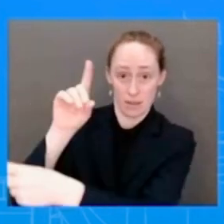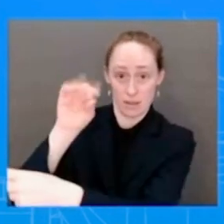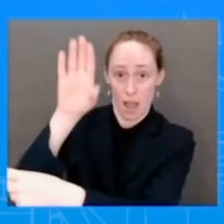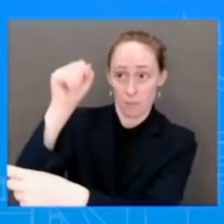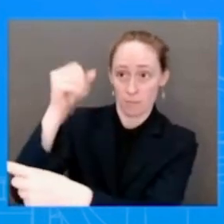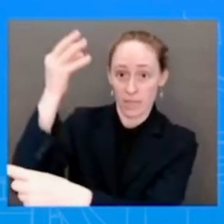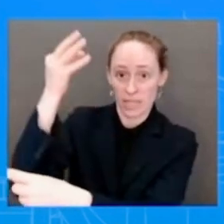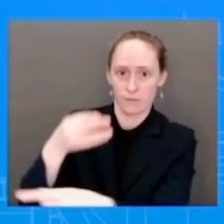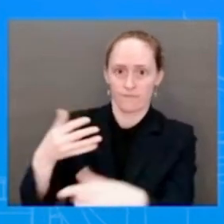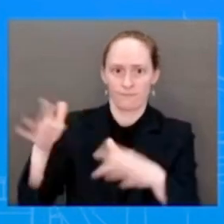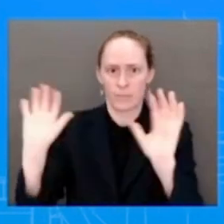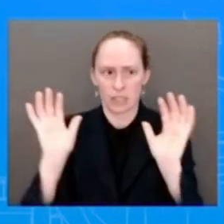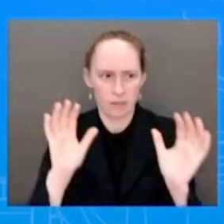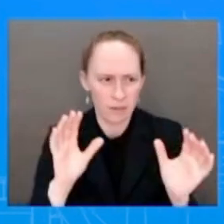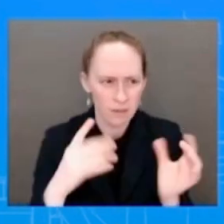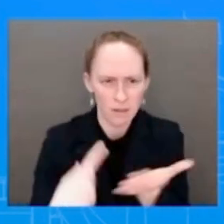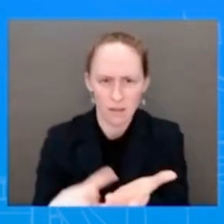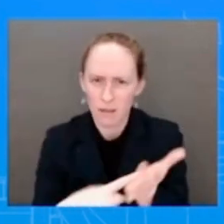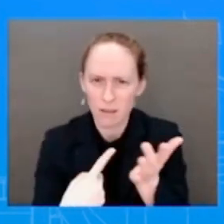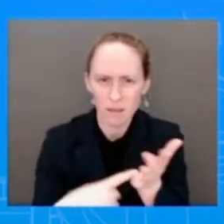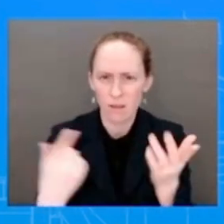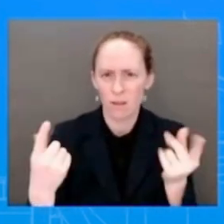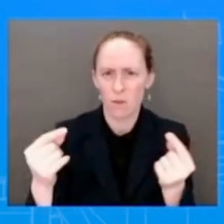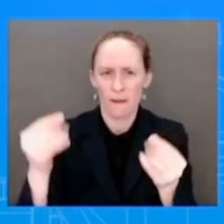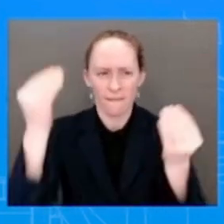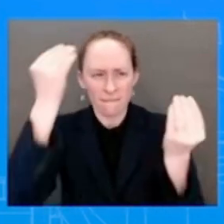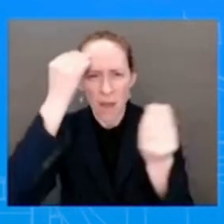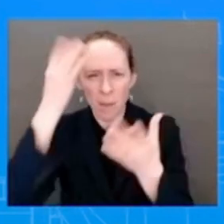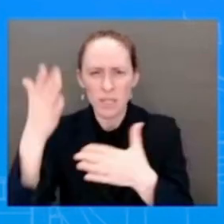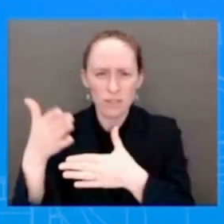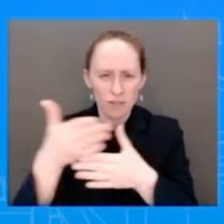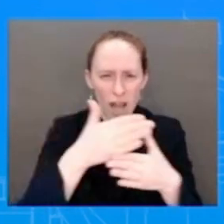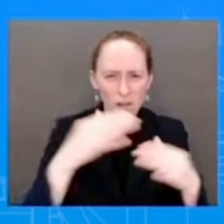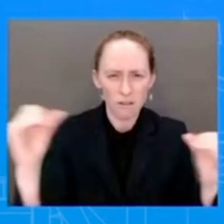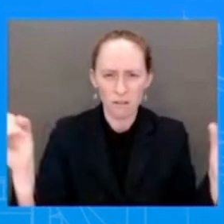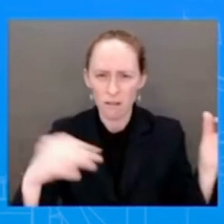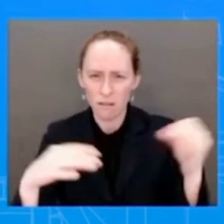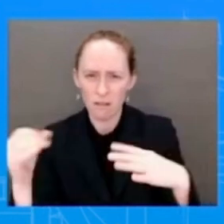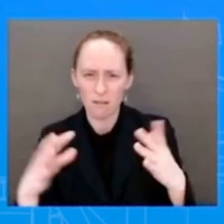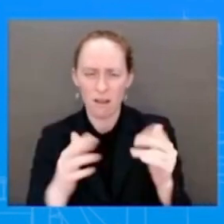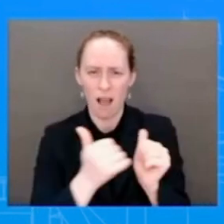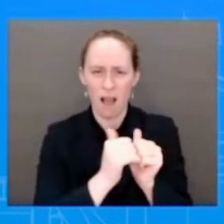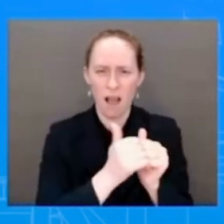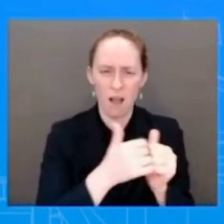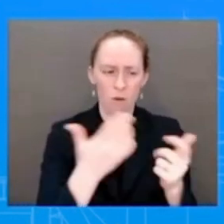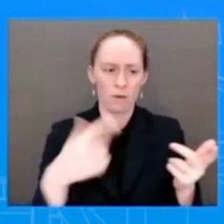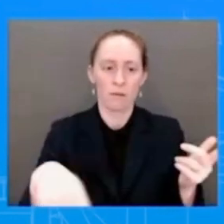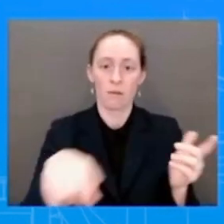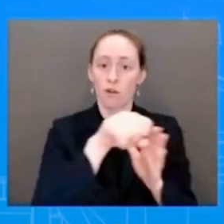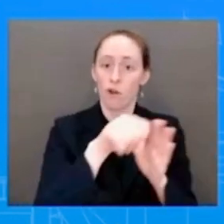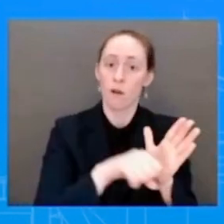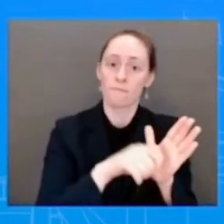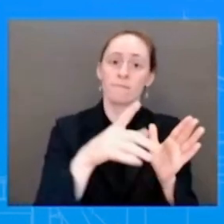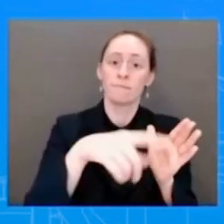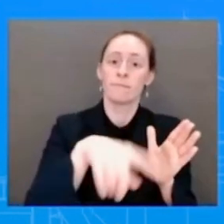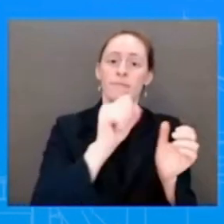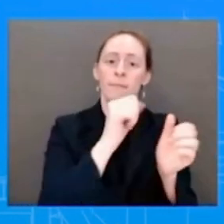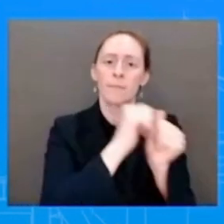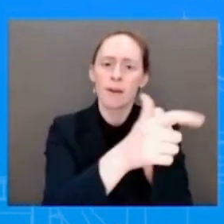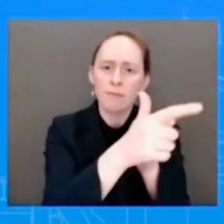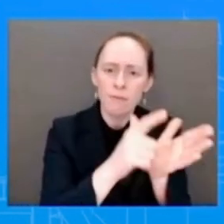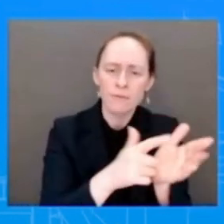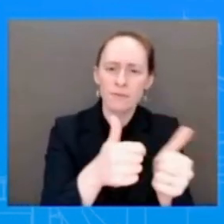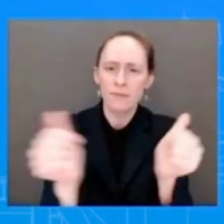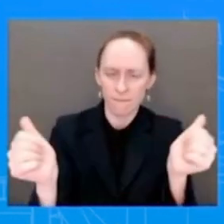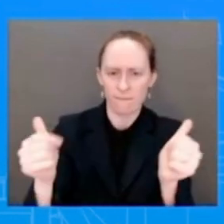about both how to pass proactive state legislation to protect reproductive rights and also to fight back defensively against the extreme